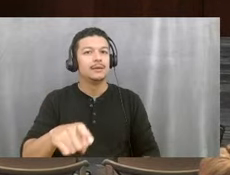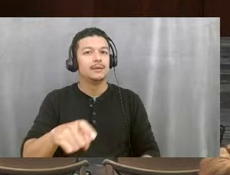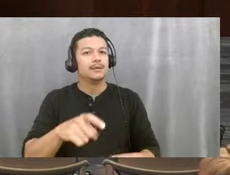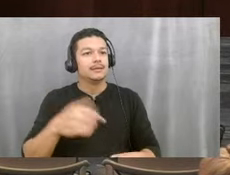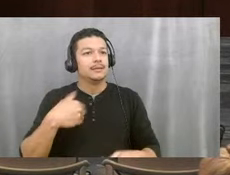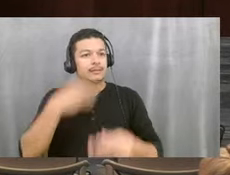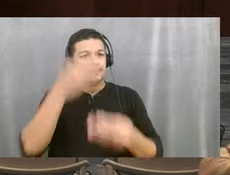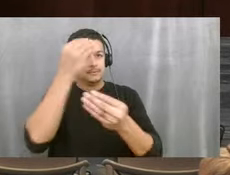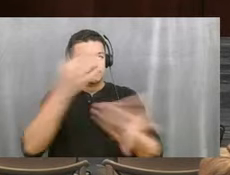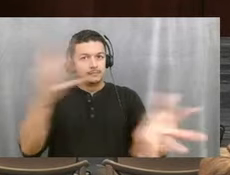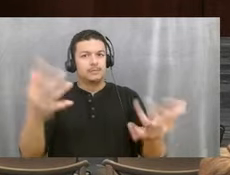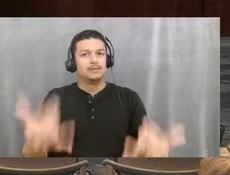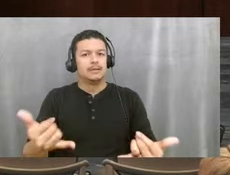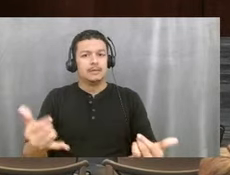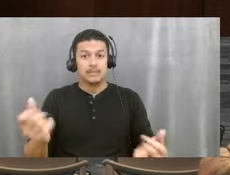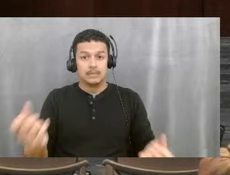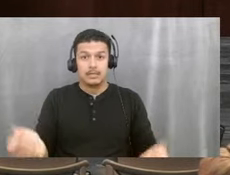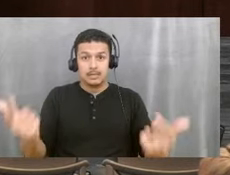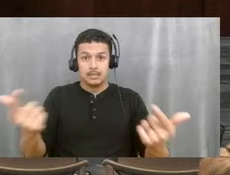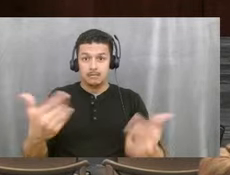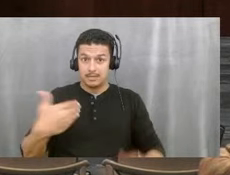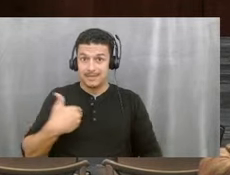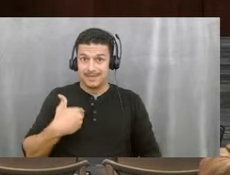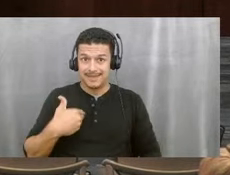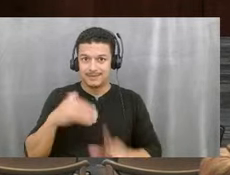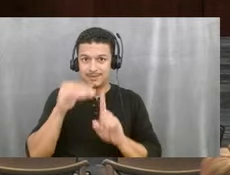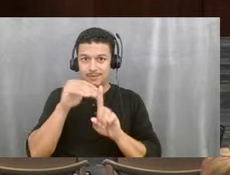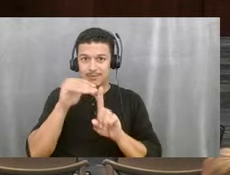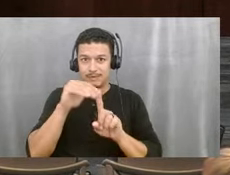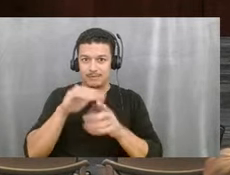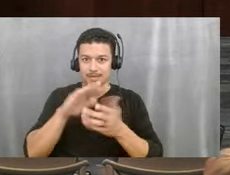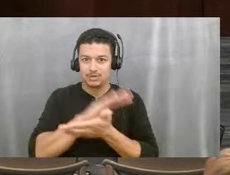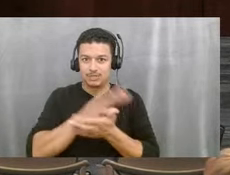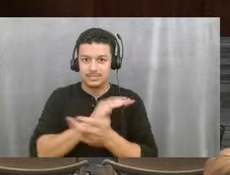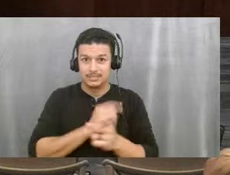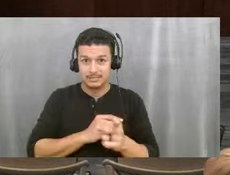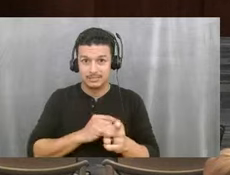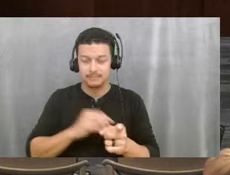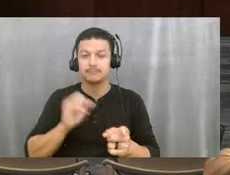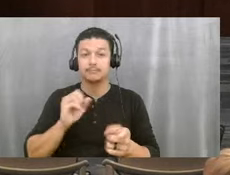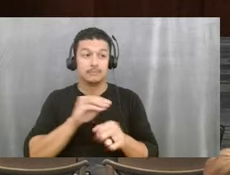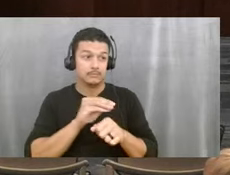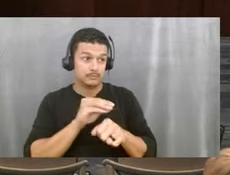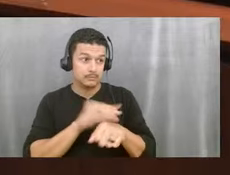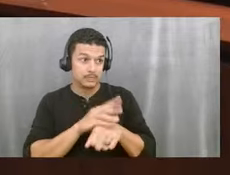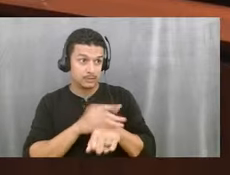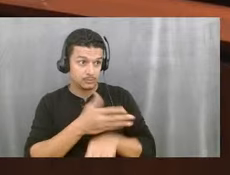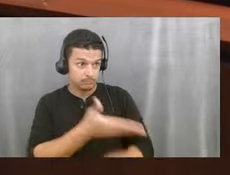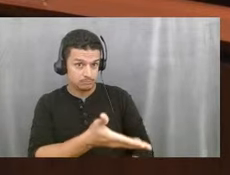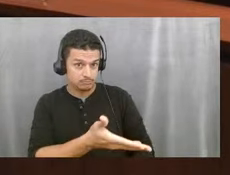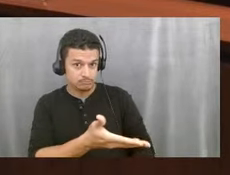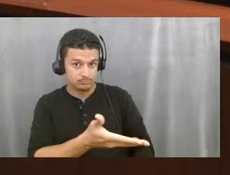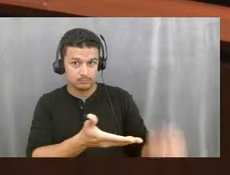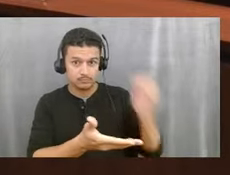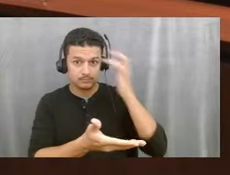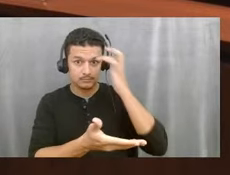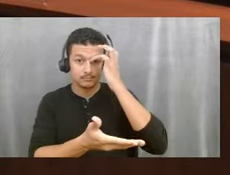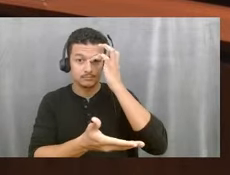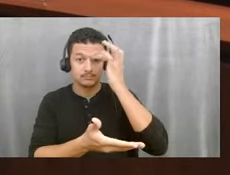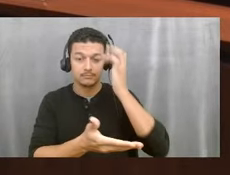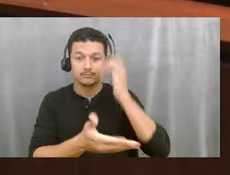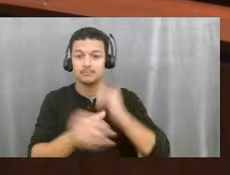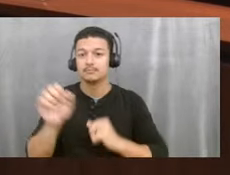everybody have their little reminder sheet? All right, counsel, do you want to just take us through the process briefly? You could,